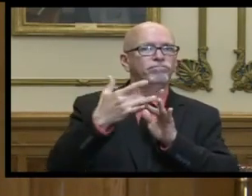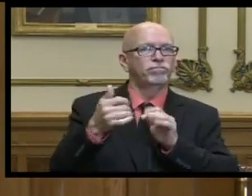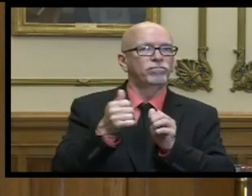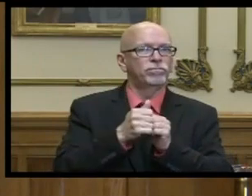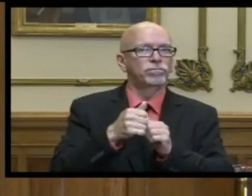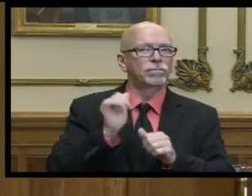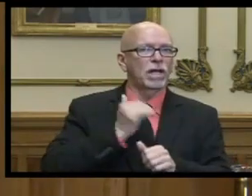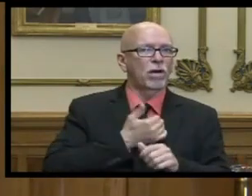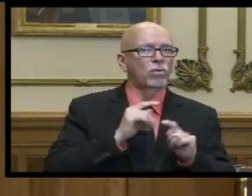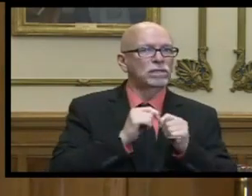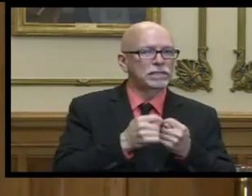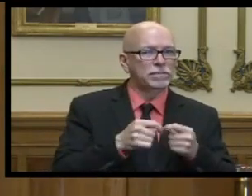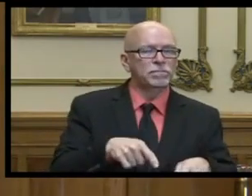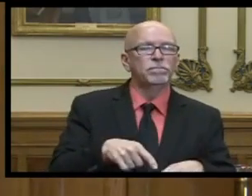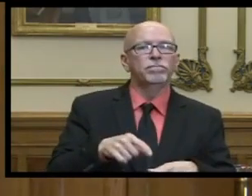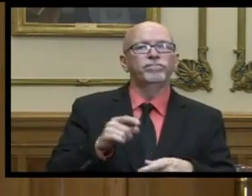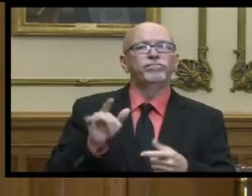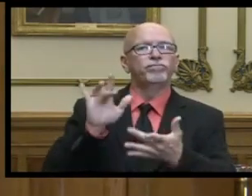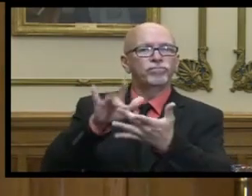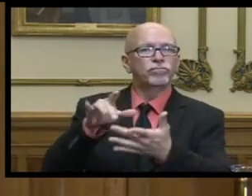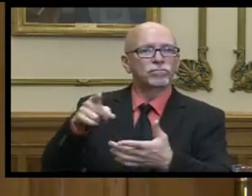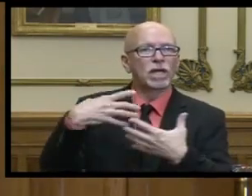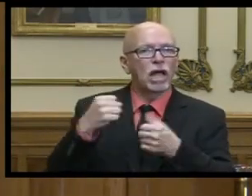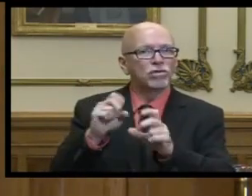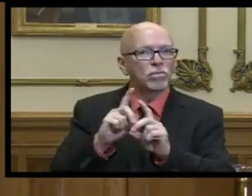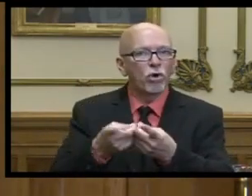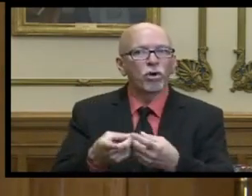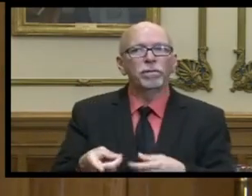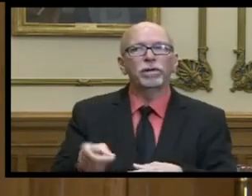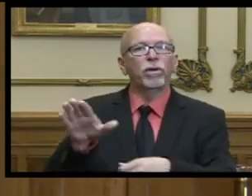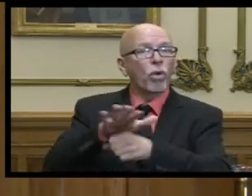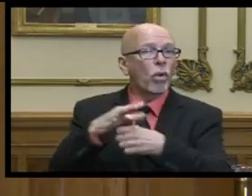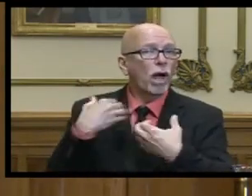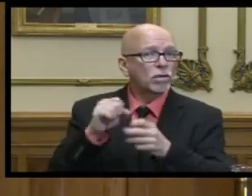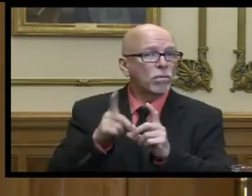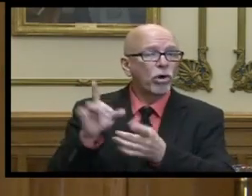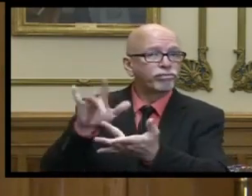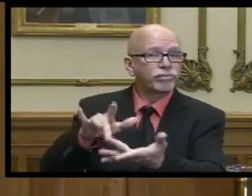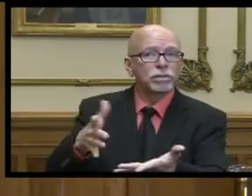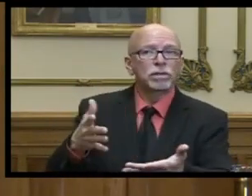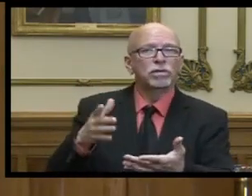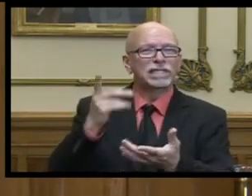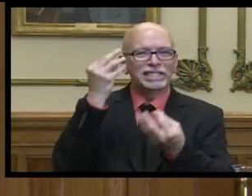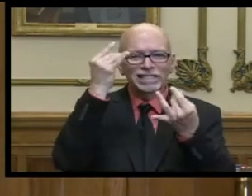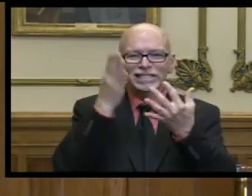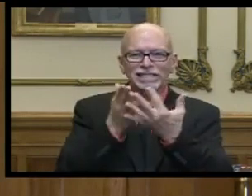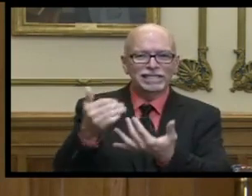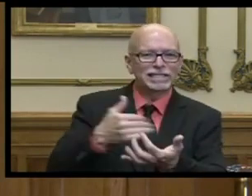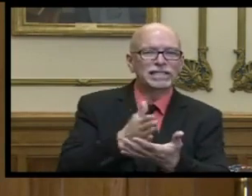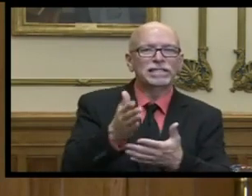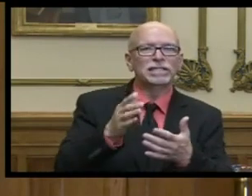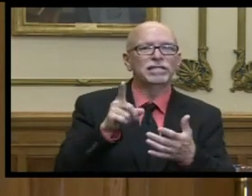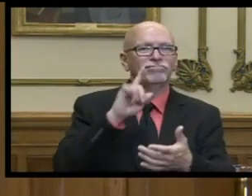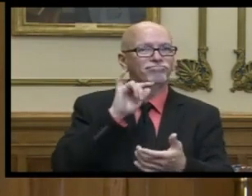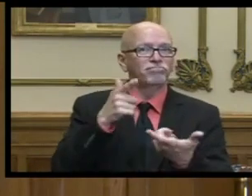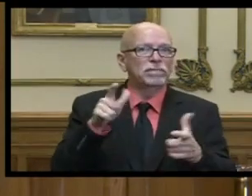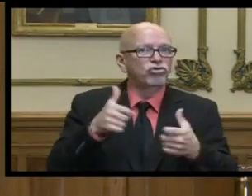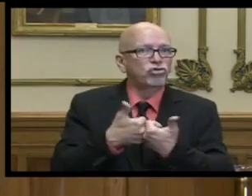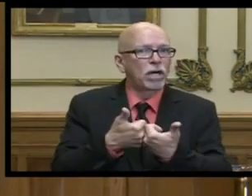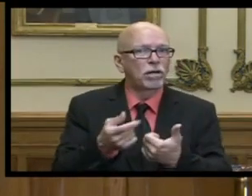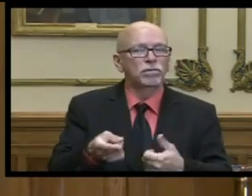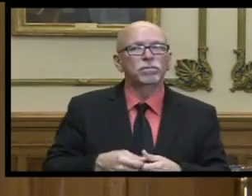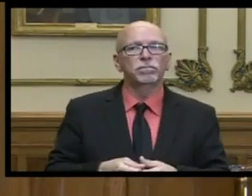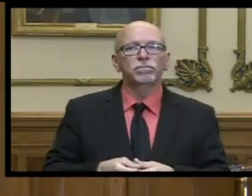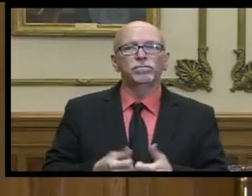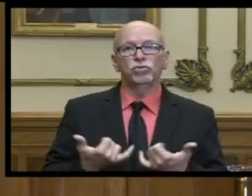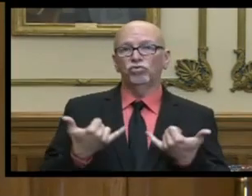our team who've reached out to the health department or their local health department to think through this exact uh challenge i think